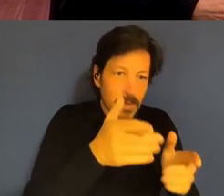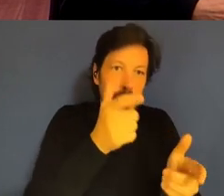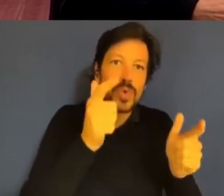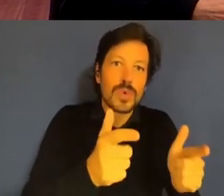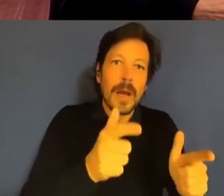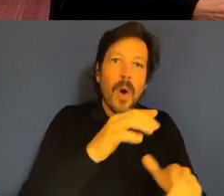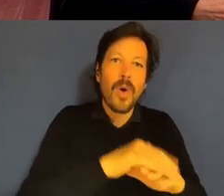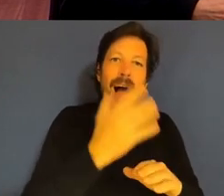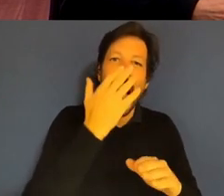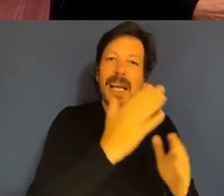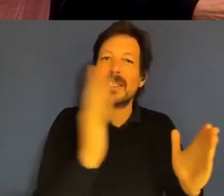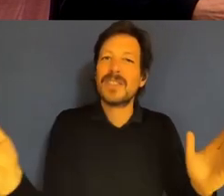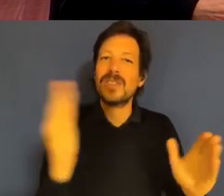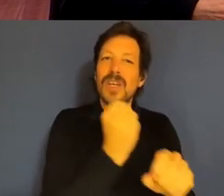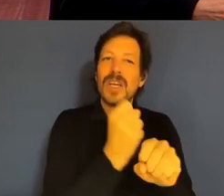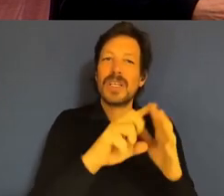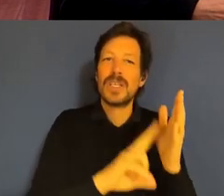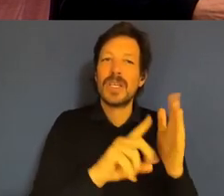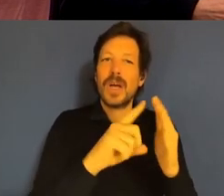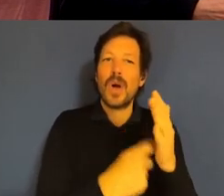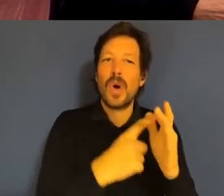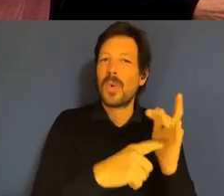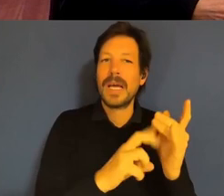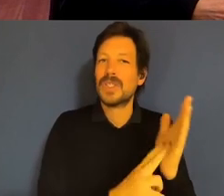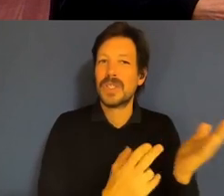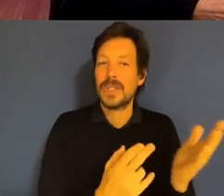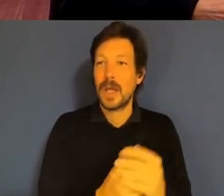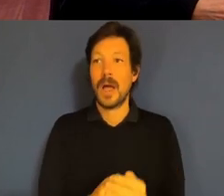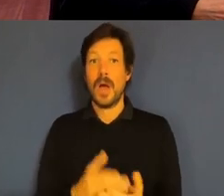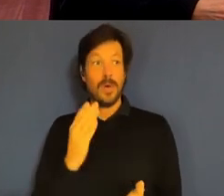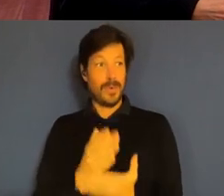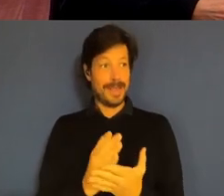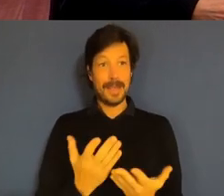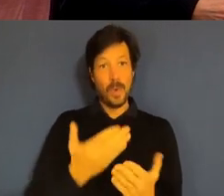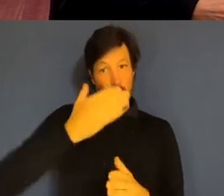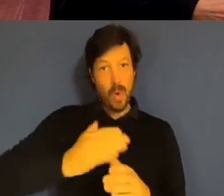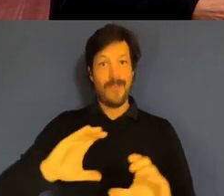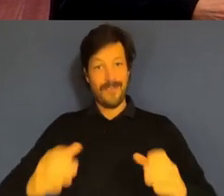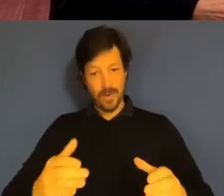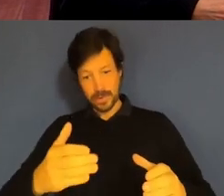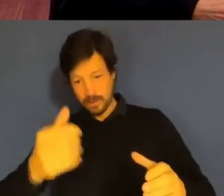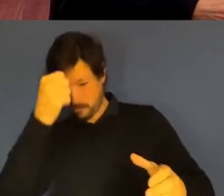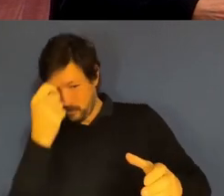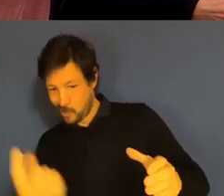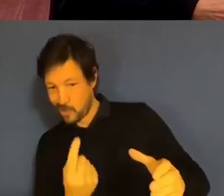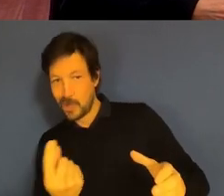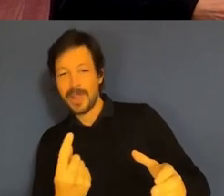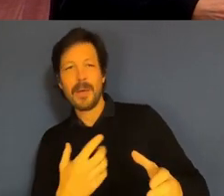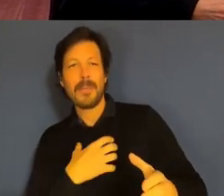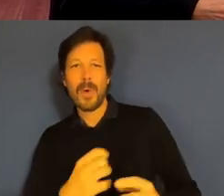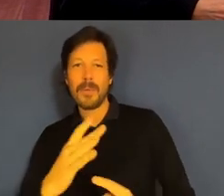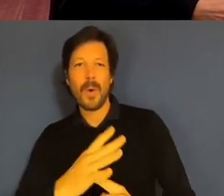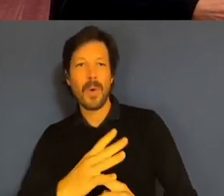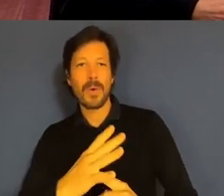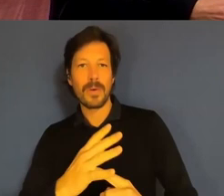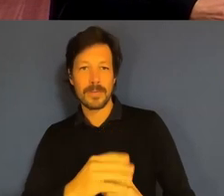for me, it's all about understanding your workforce. If you don't understand who's in your workforce, you won't be able